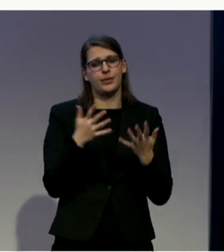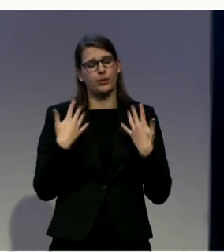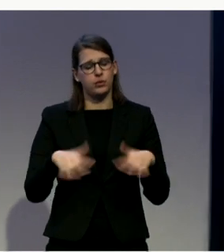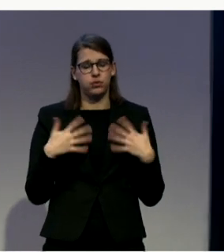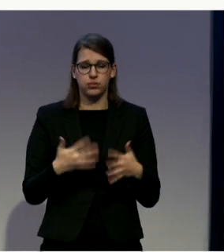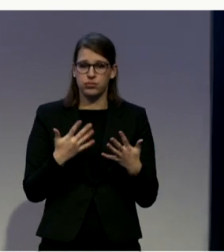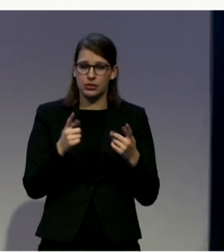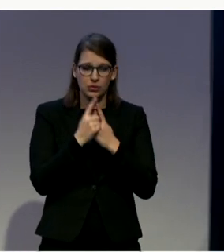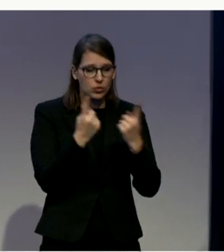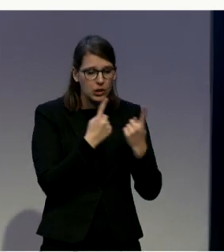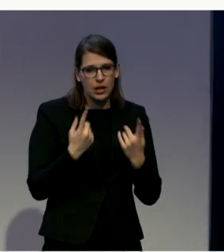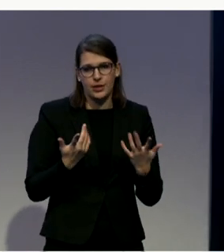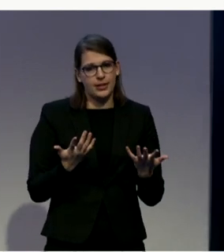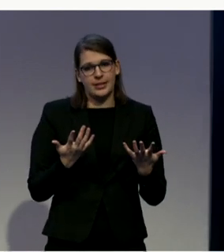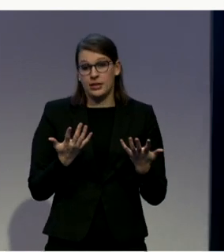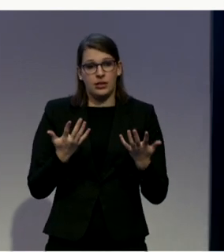democratization.